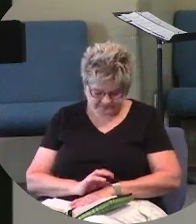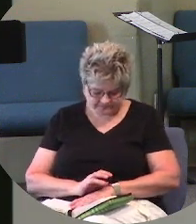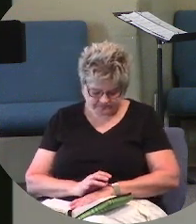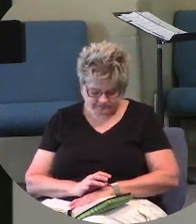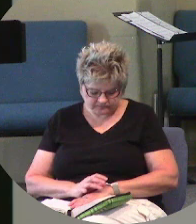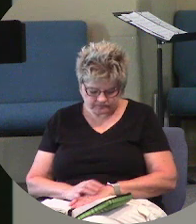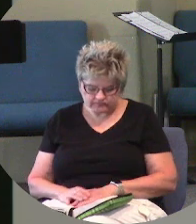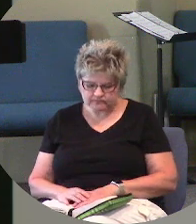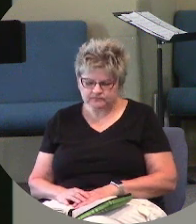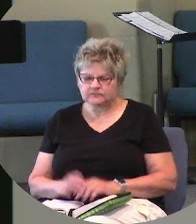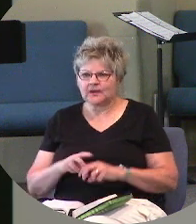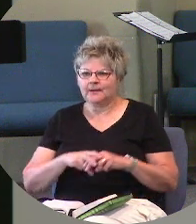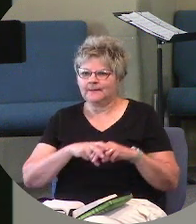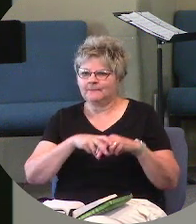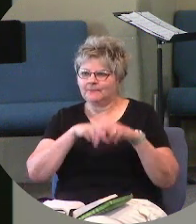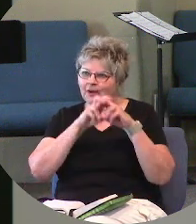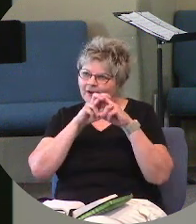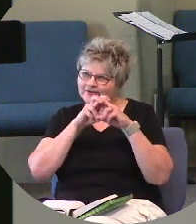pause,